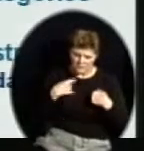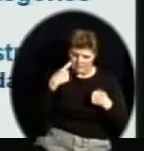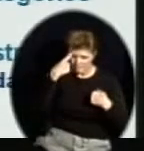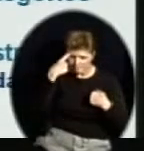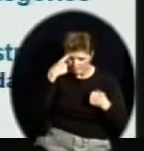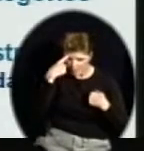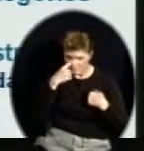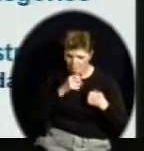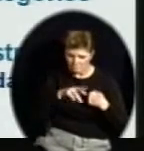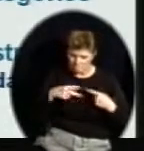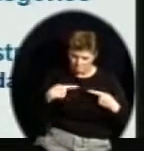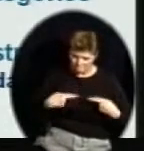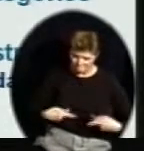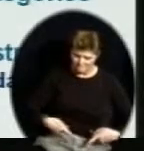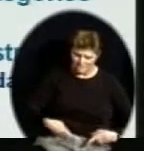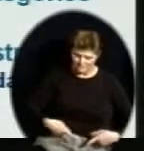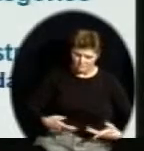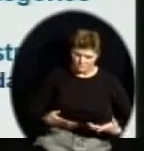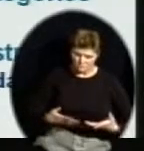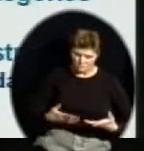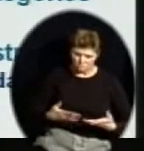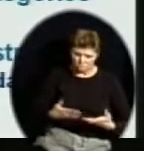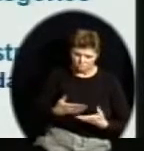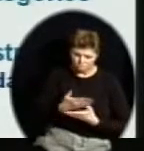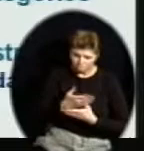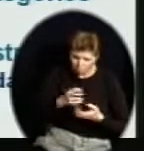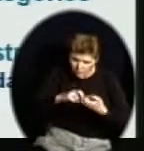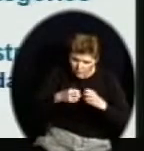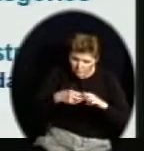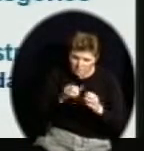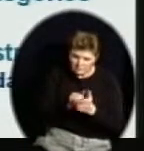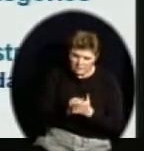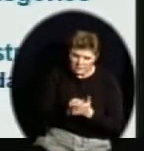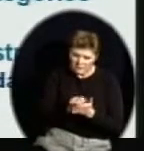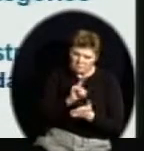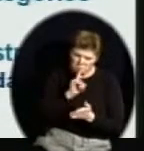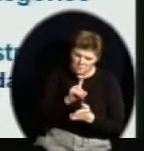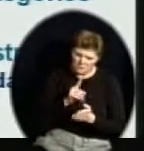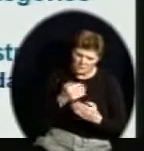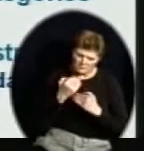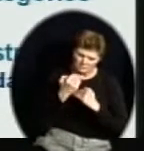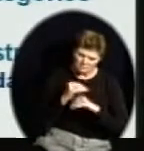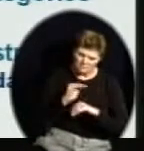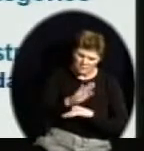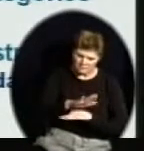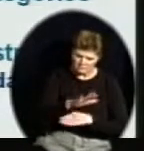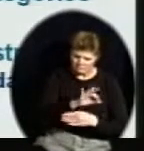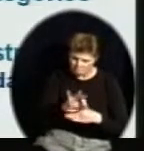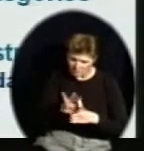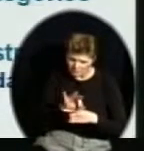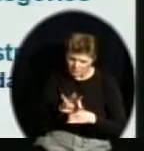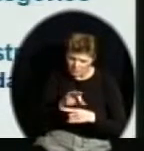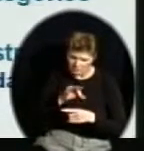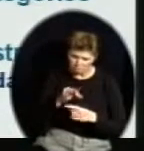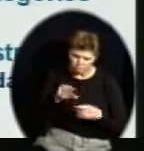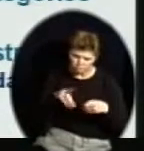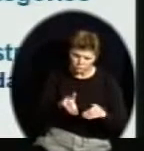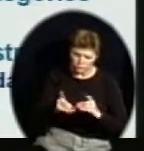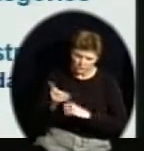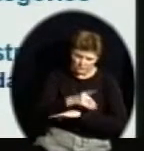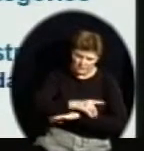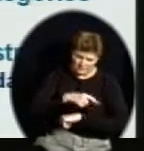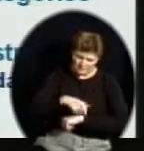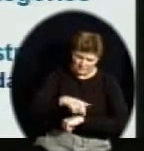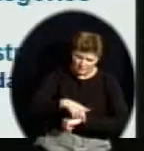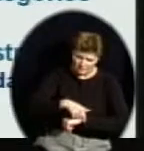that substantially limits a major life activity, has a record of a disability, or is believed to have a